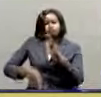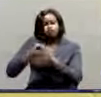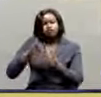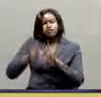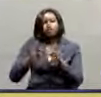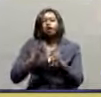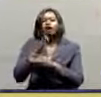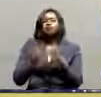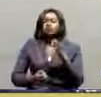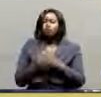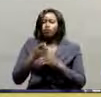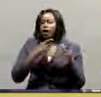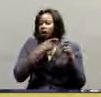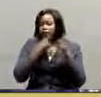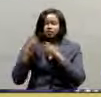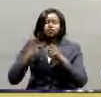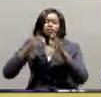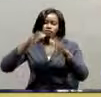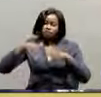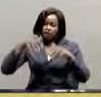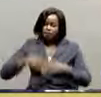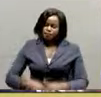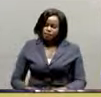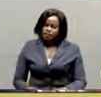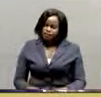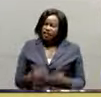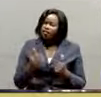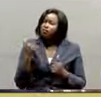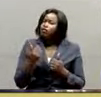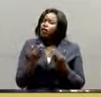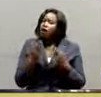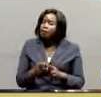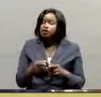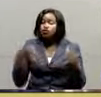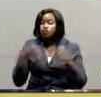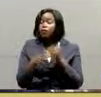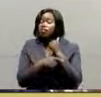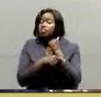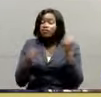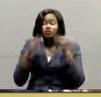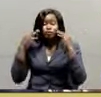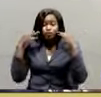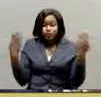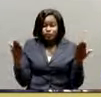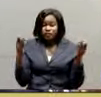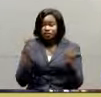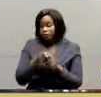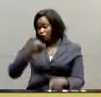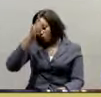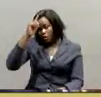start a sugarcane plantation. There was an incident of unknown tax who went and invaded